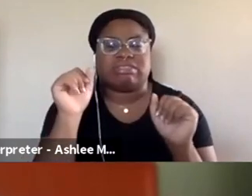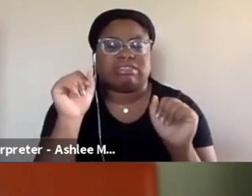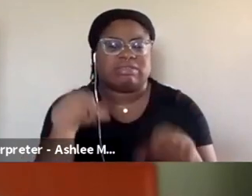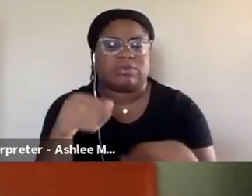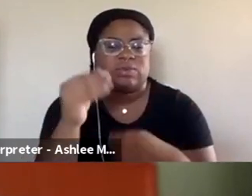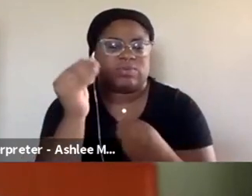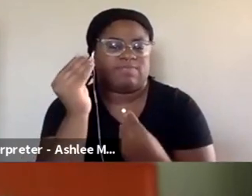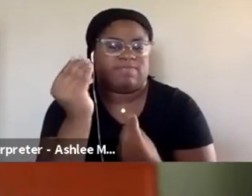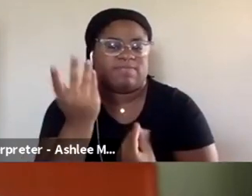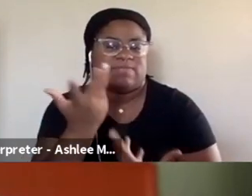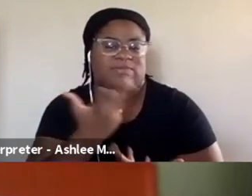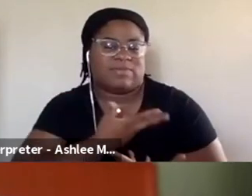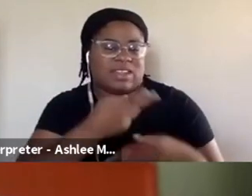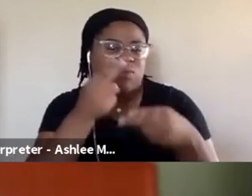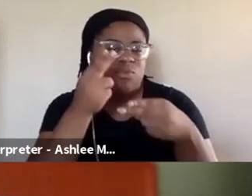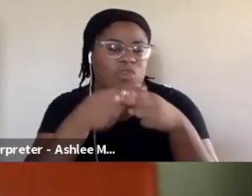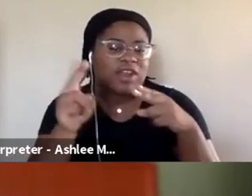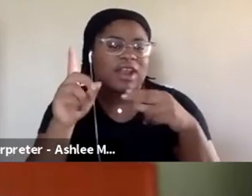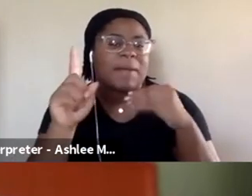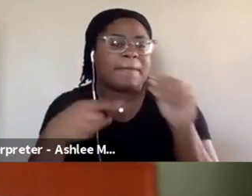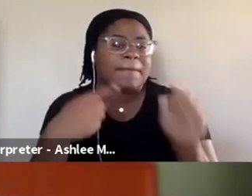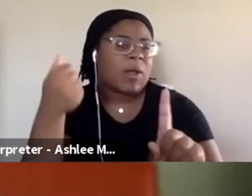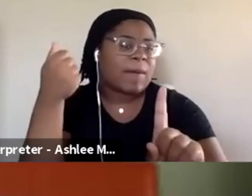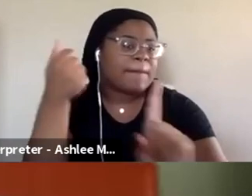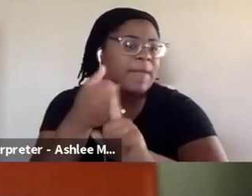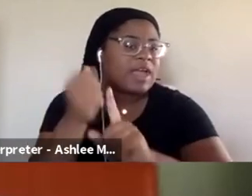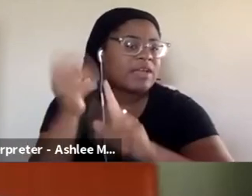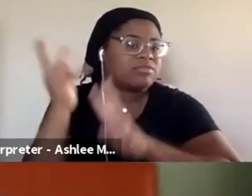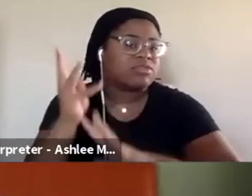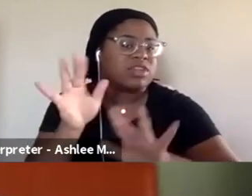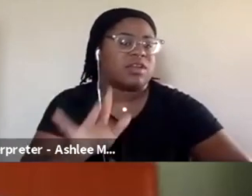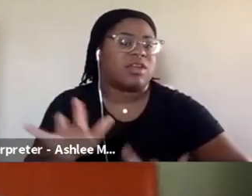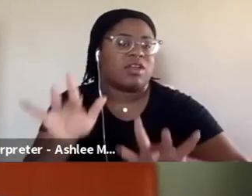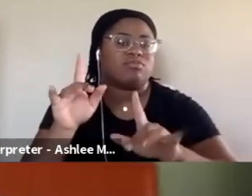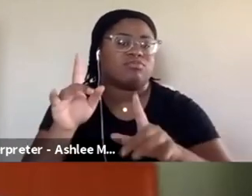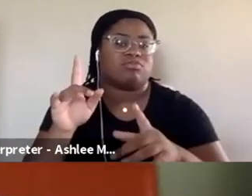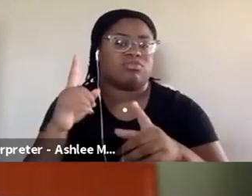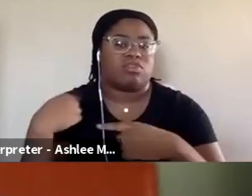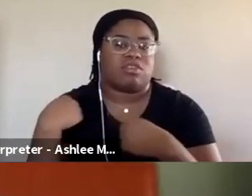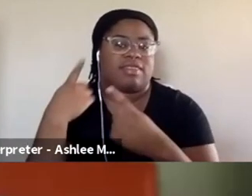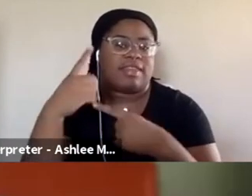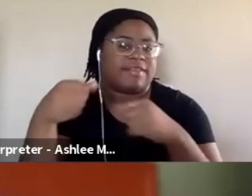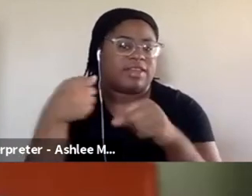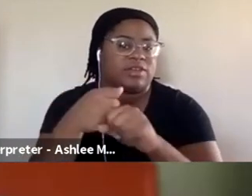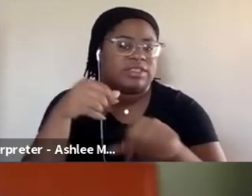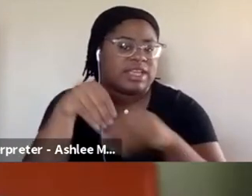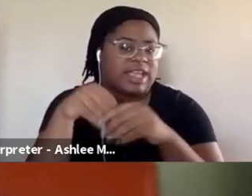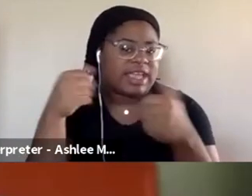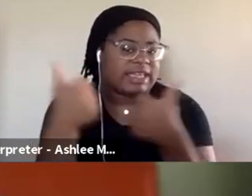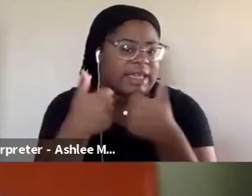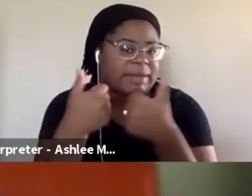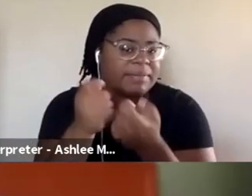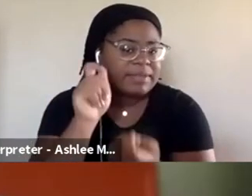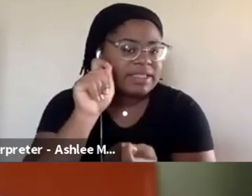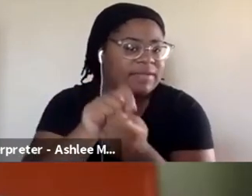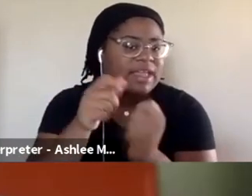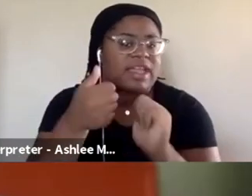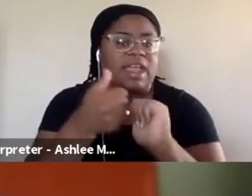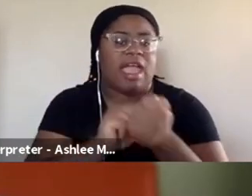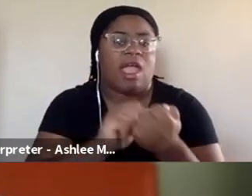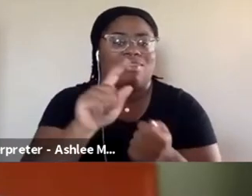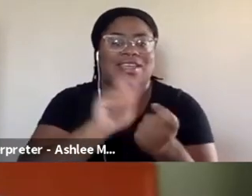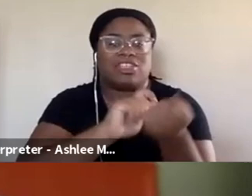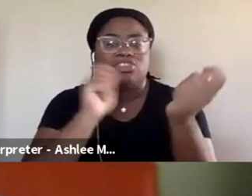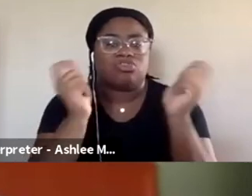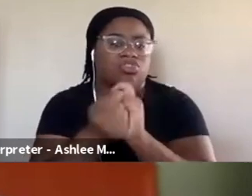briefly about the impact of streaming over the last few years in gaming specifically and how it's kind of changed the